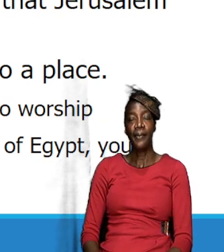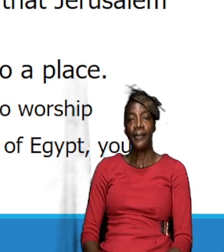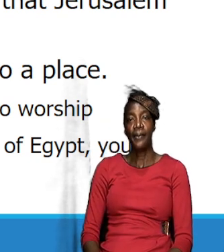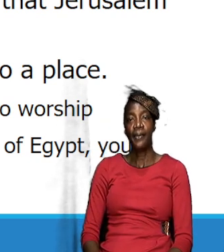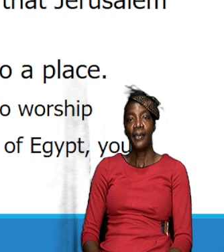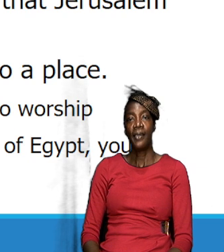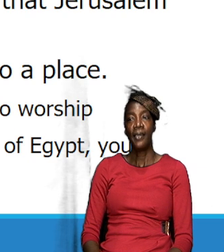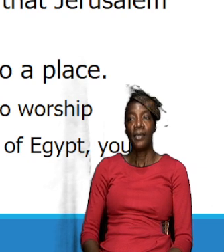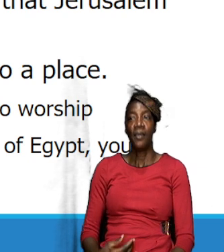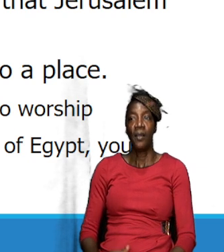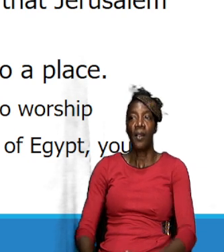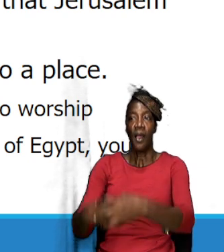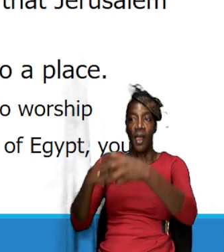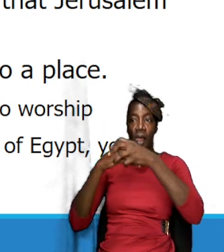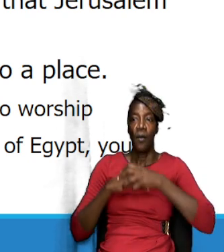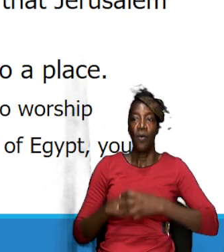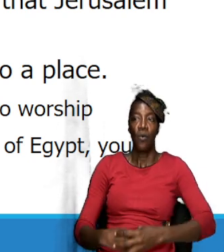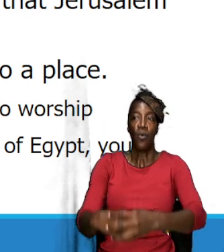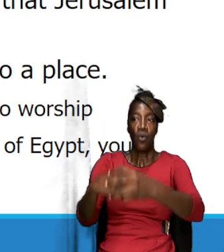worship